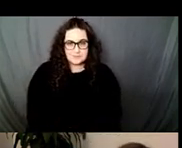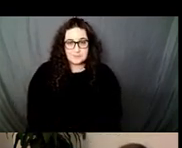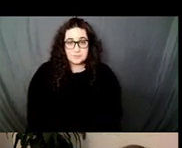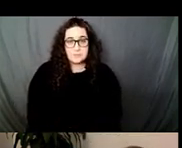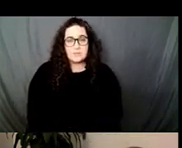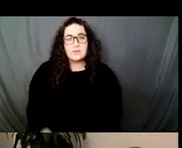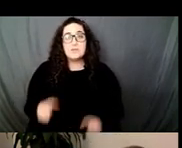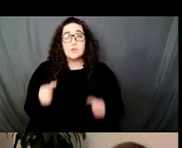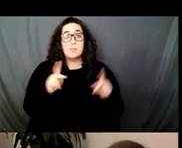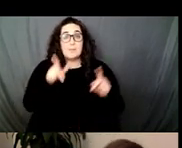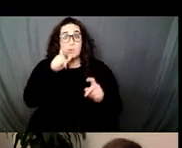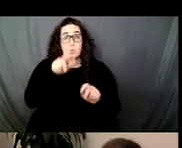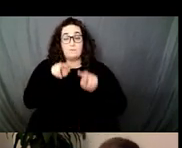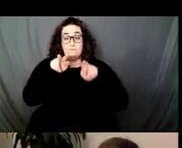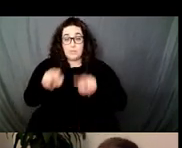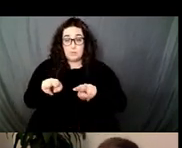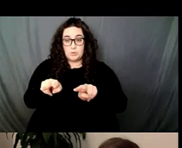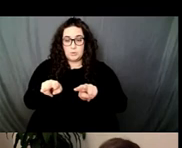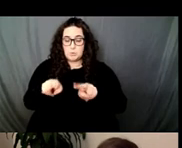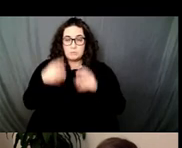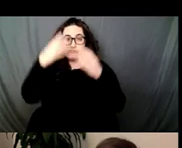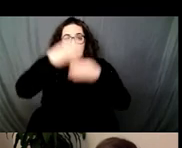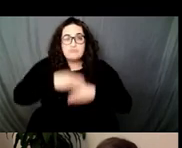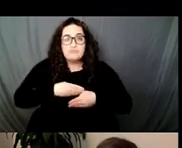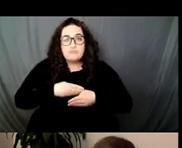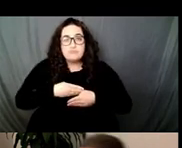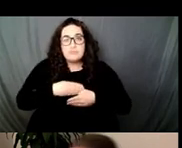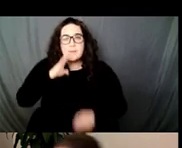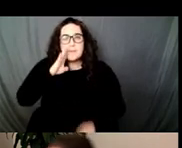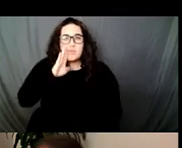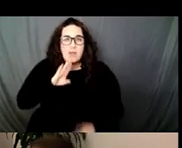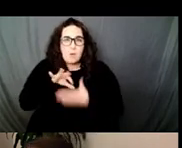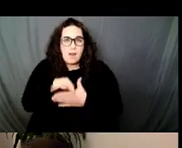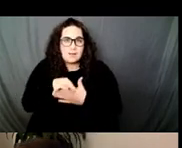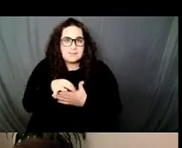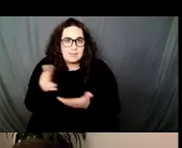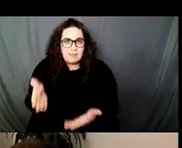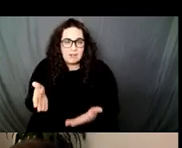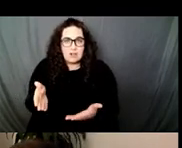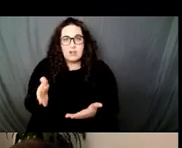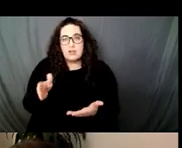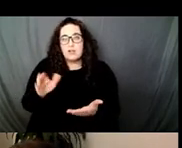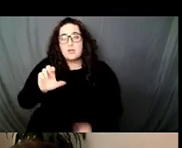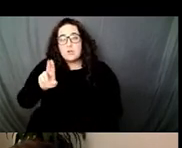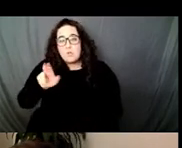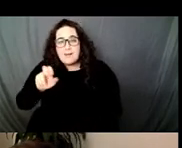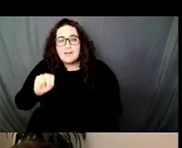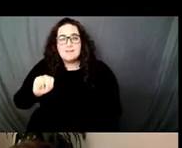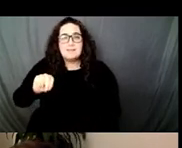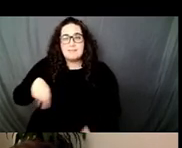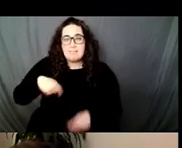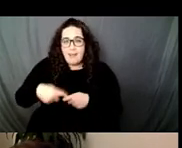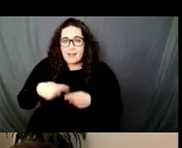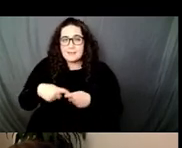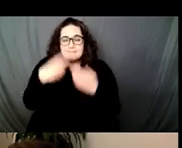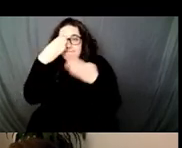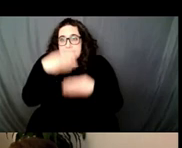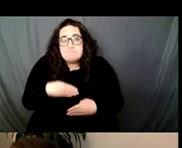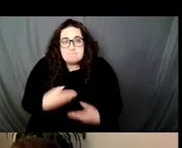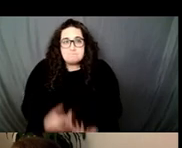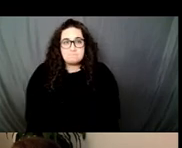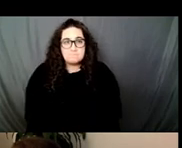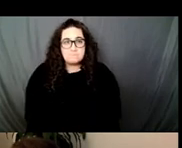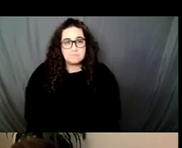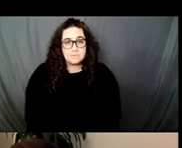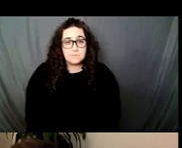Latinx, Cuban, Cuban expat, and otherwise brown content of the work. So much of the criticism of his work, for example, will completely cut out